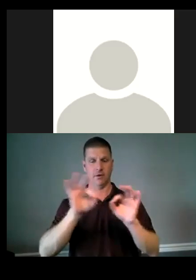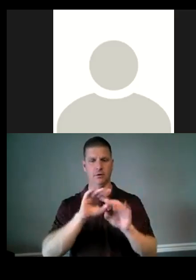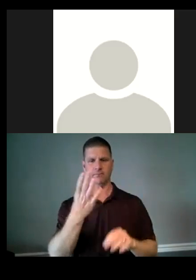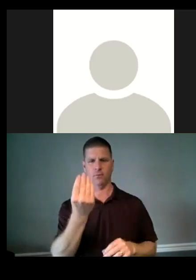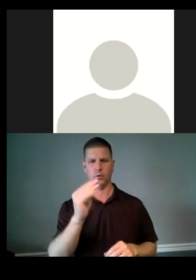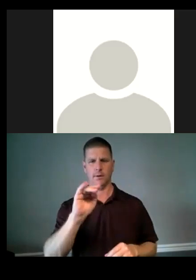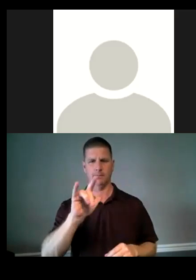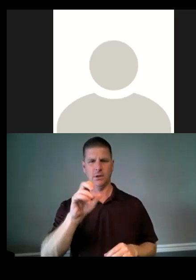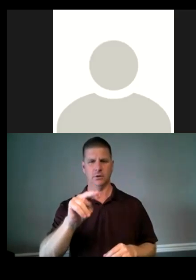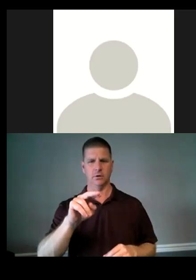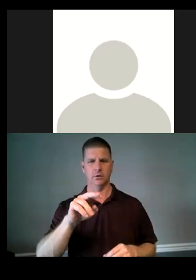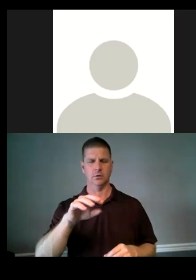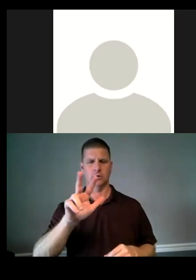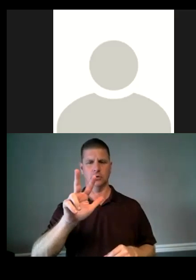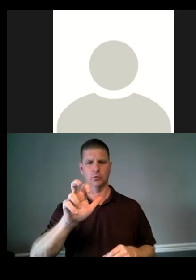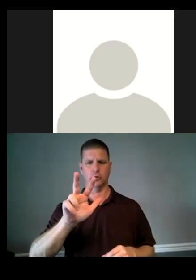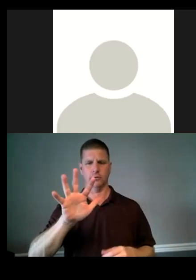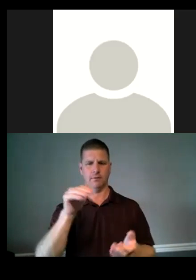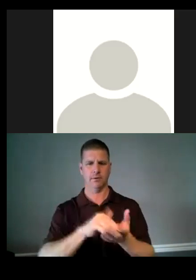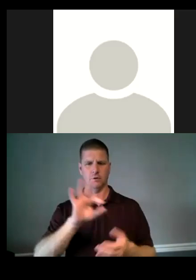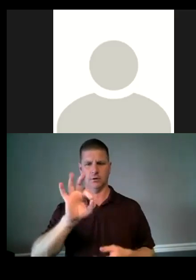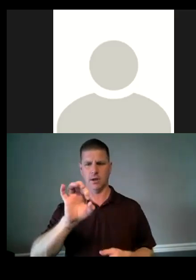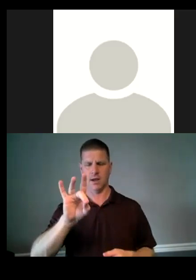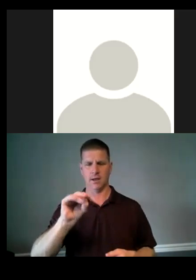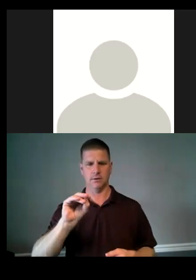,335,980.